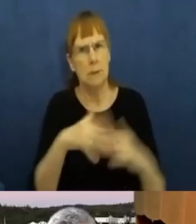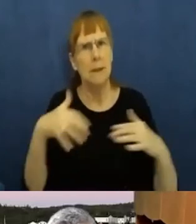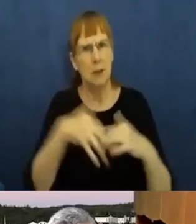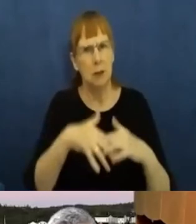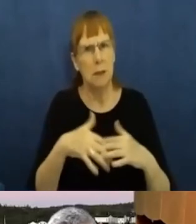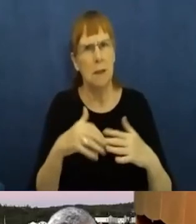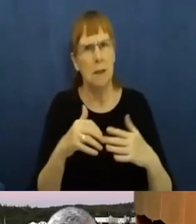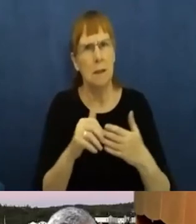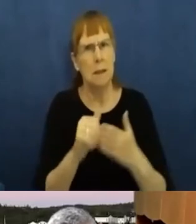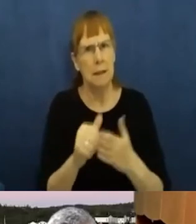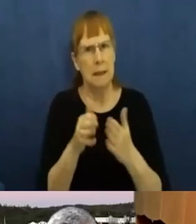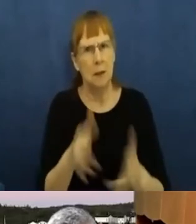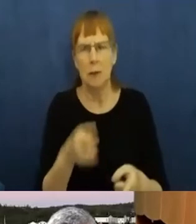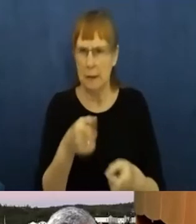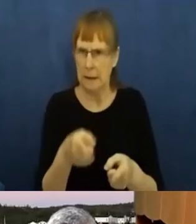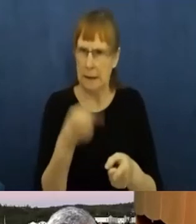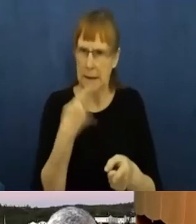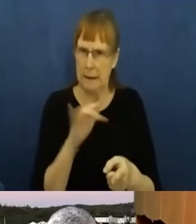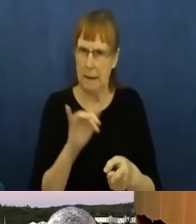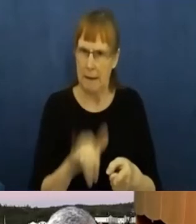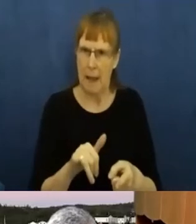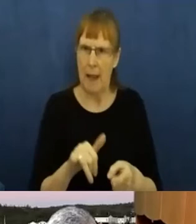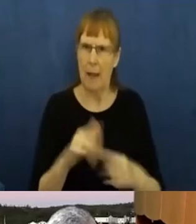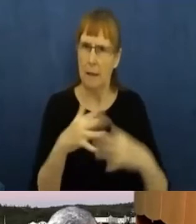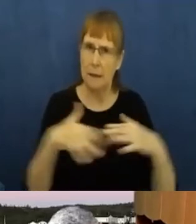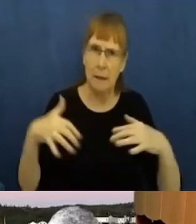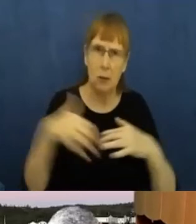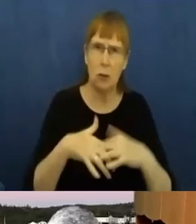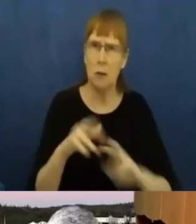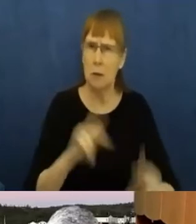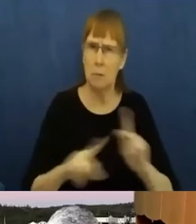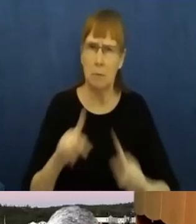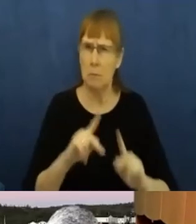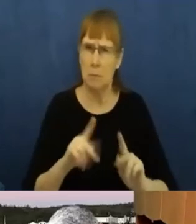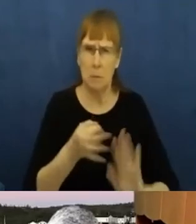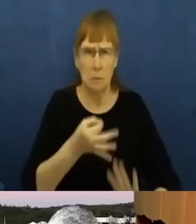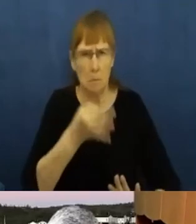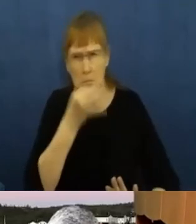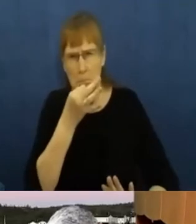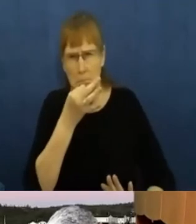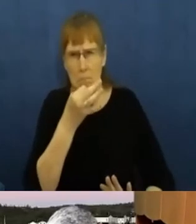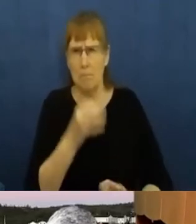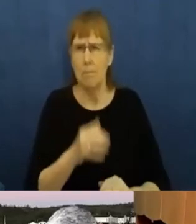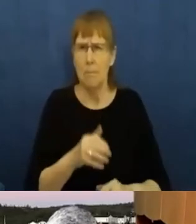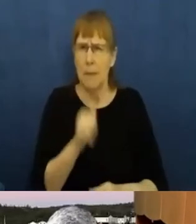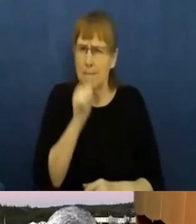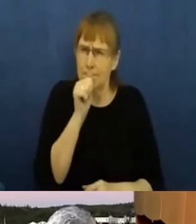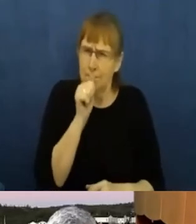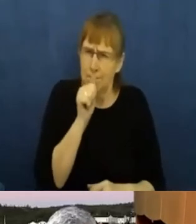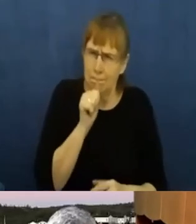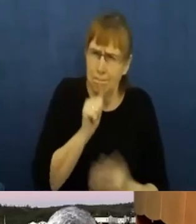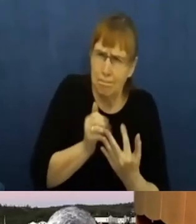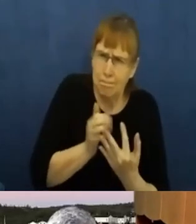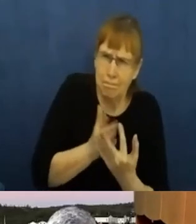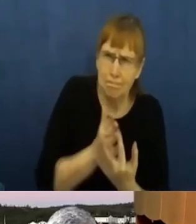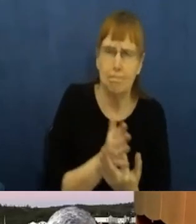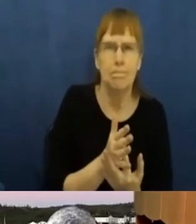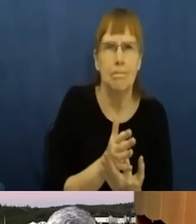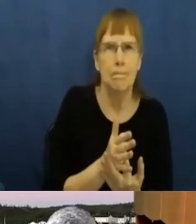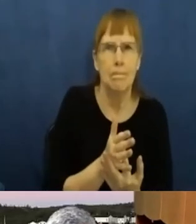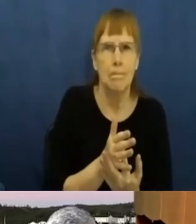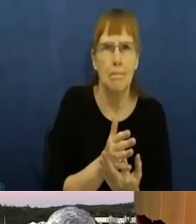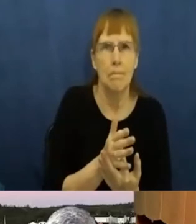are resilient. And in fact, they may come through the actual pandemic